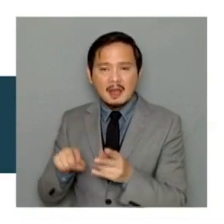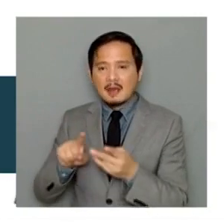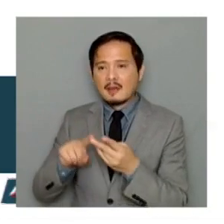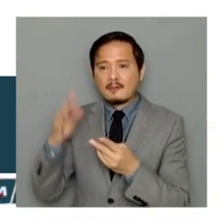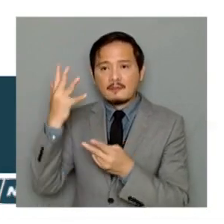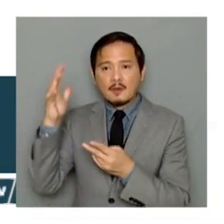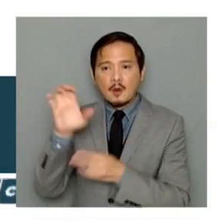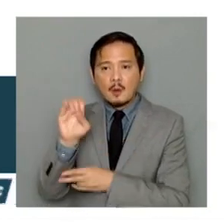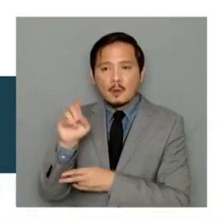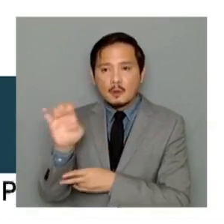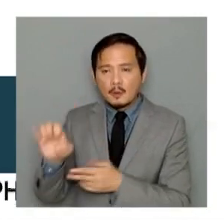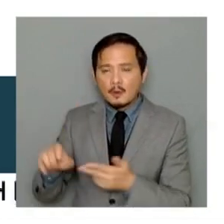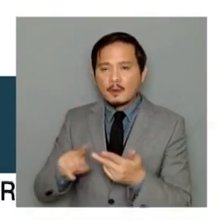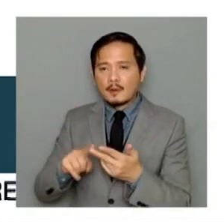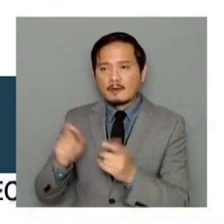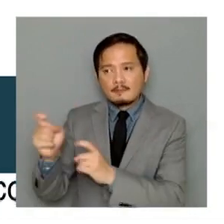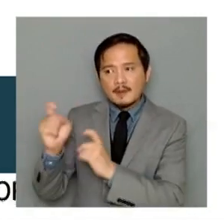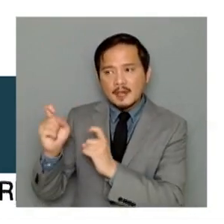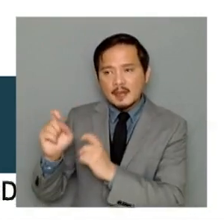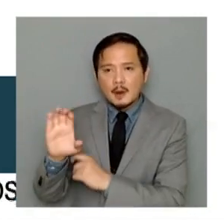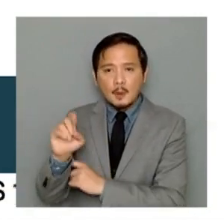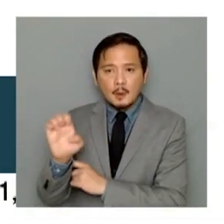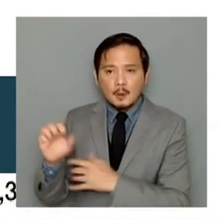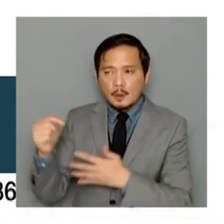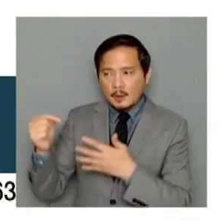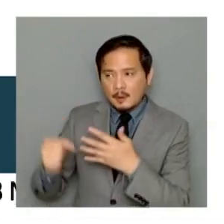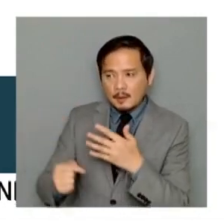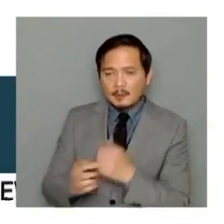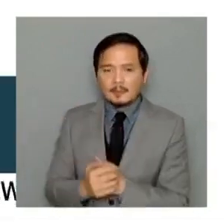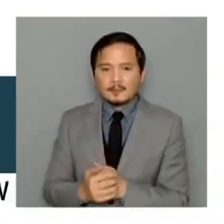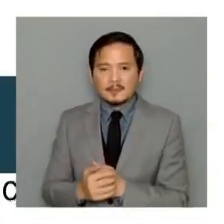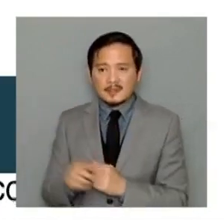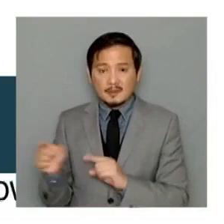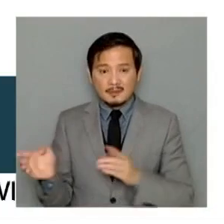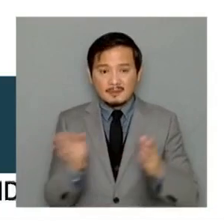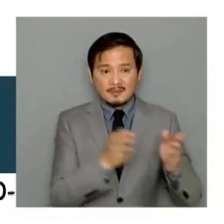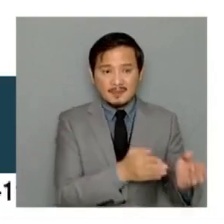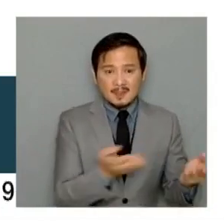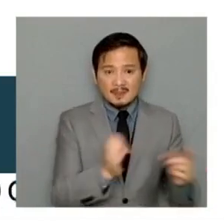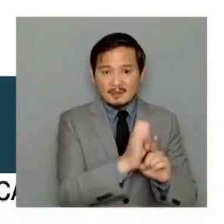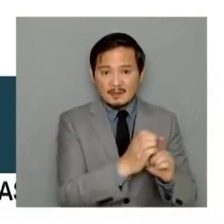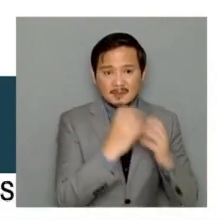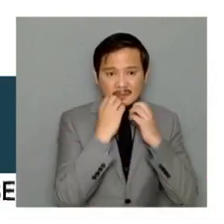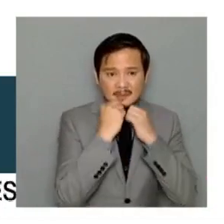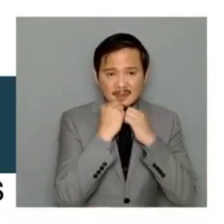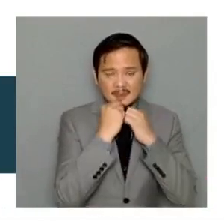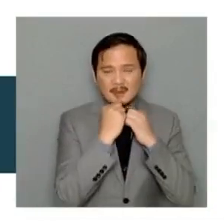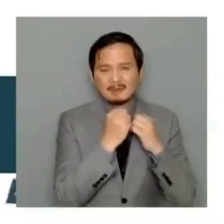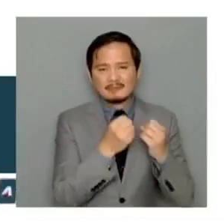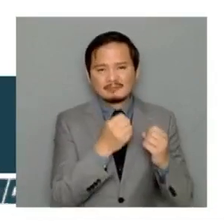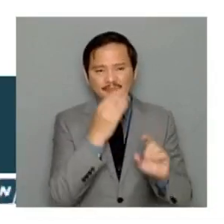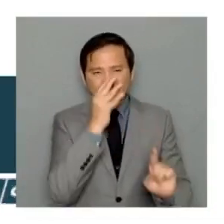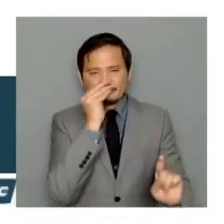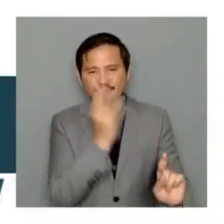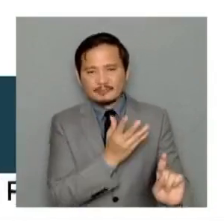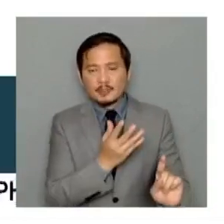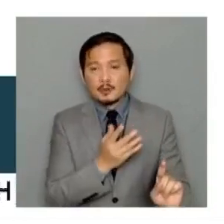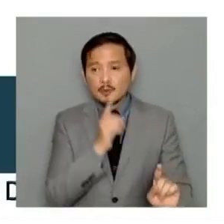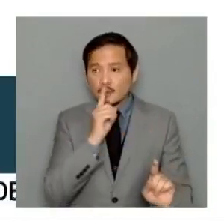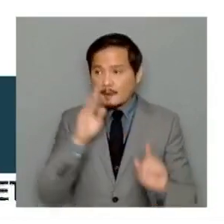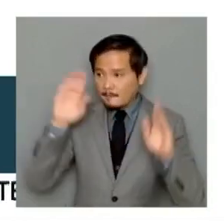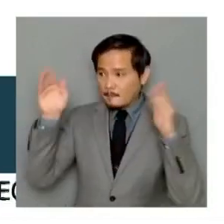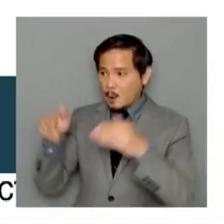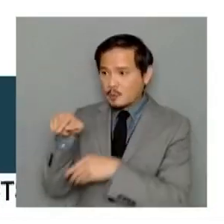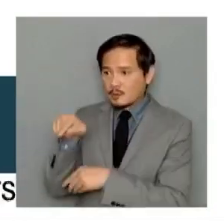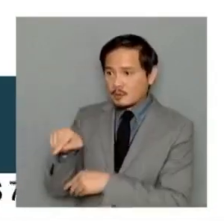Code. So the tendency from policy to actual governance is to focus more on extractivism,